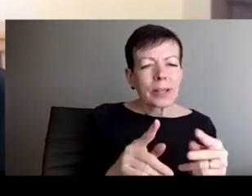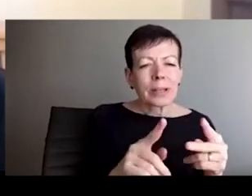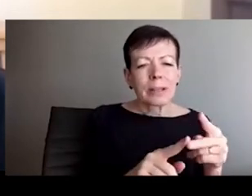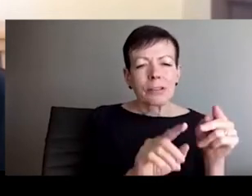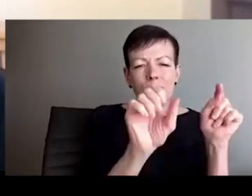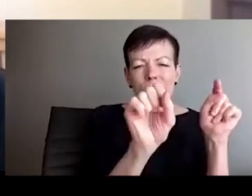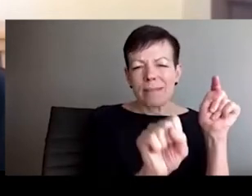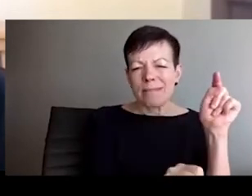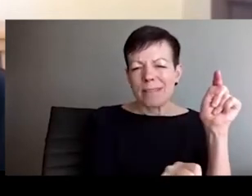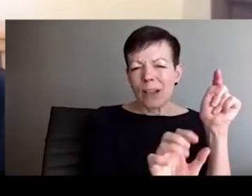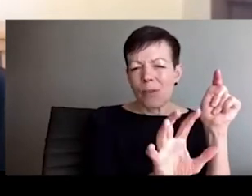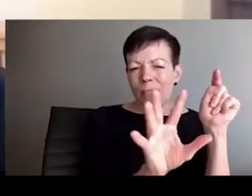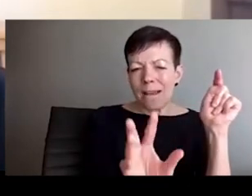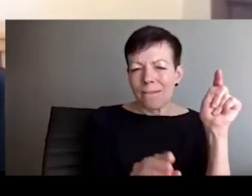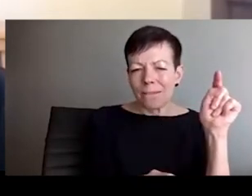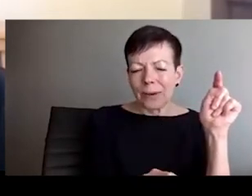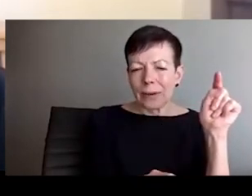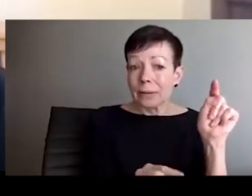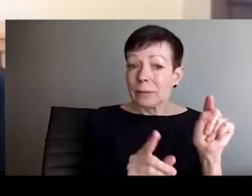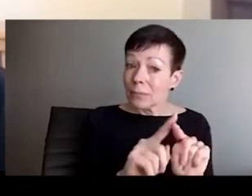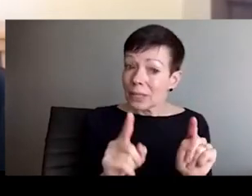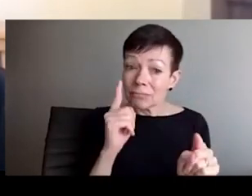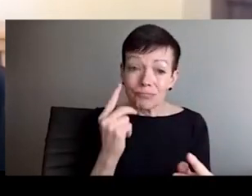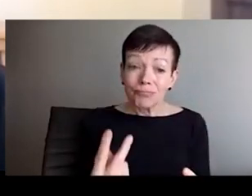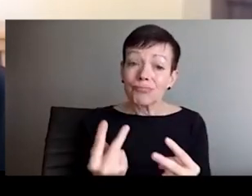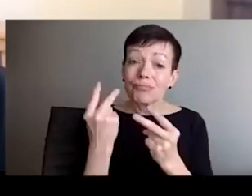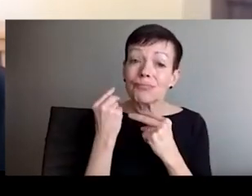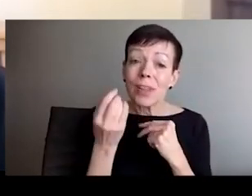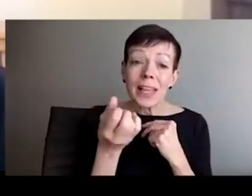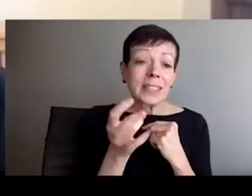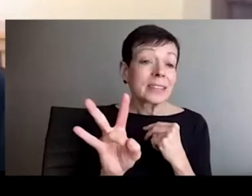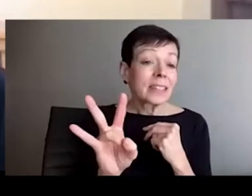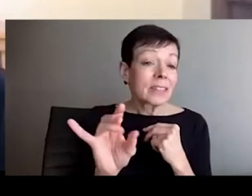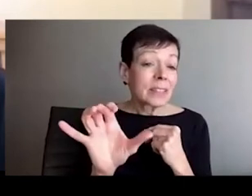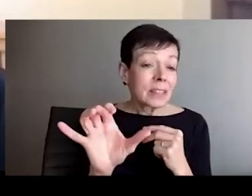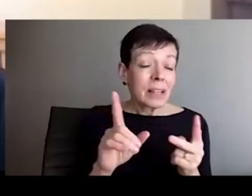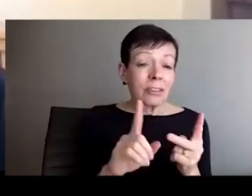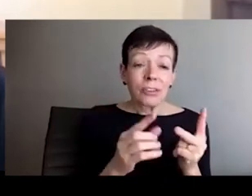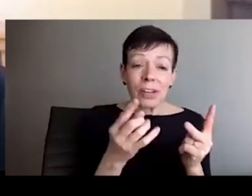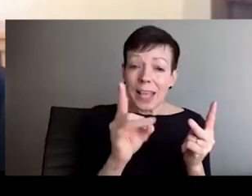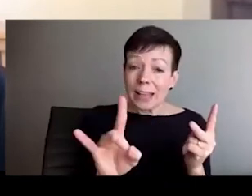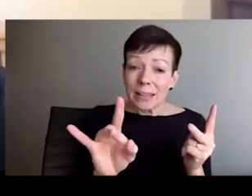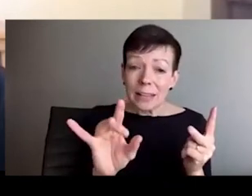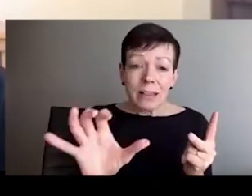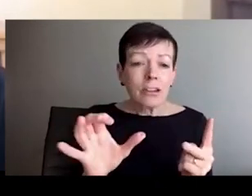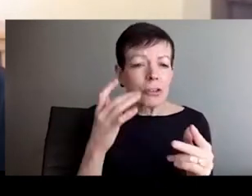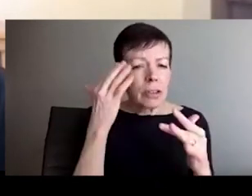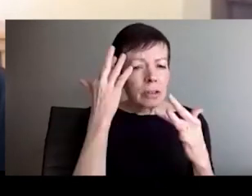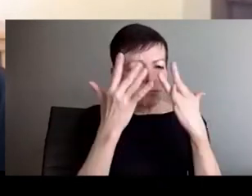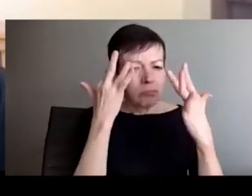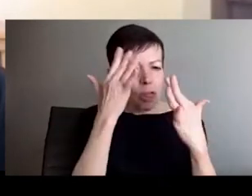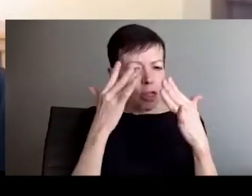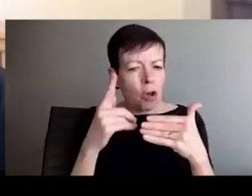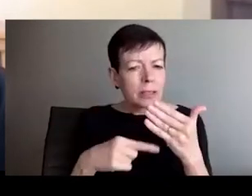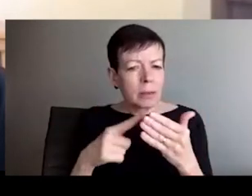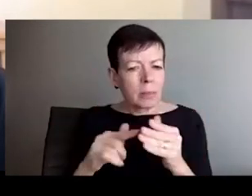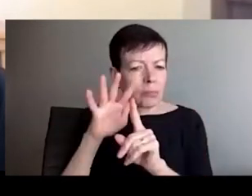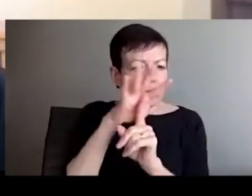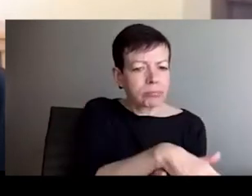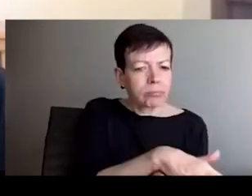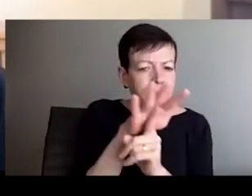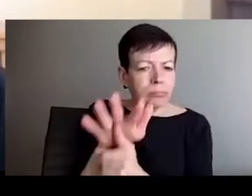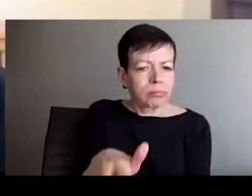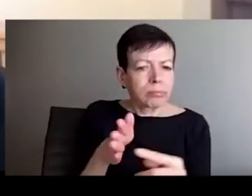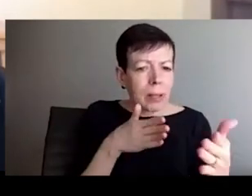lot is that in regards to this war, to the invasion, what does it have to do with race? And so first, I want to define and